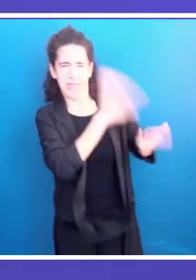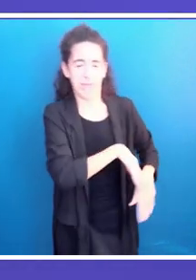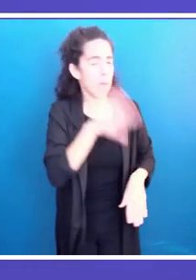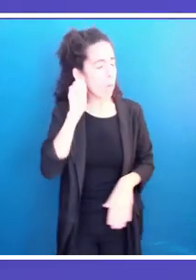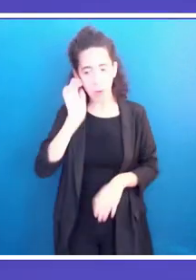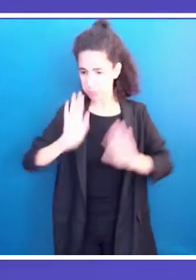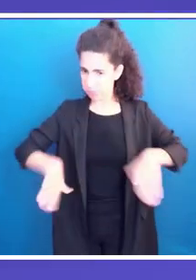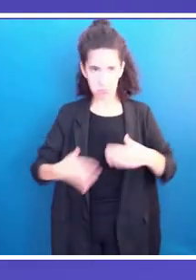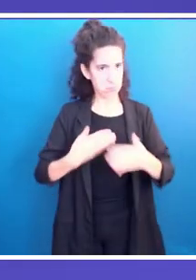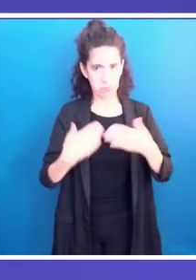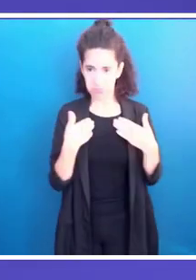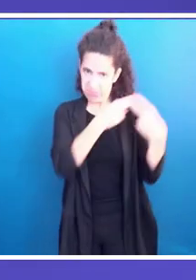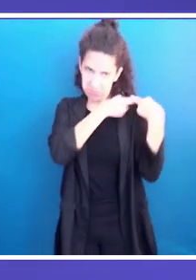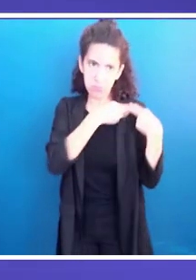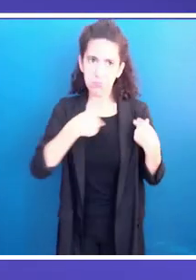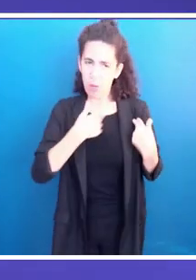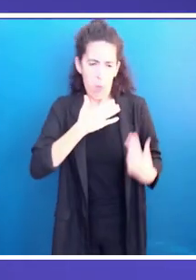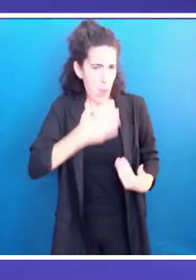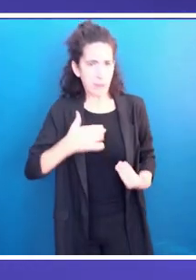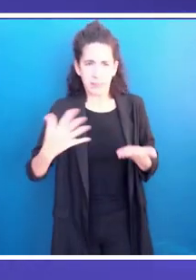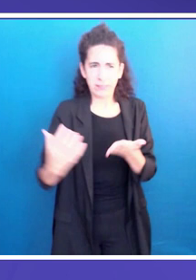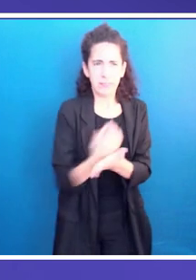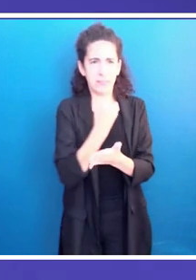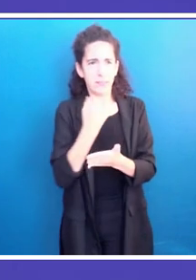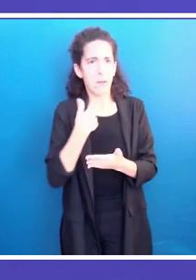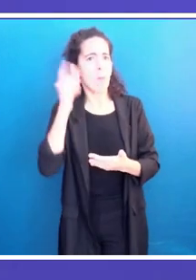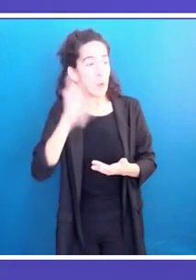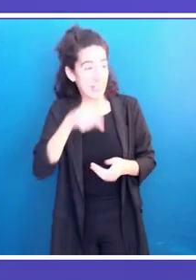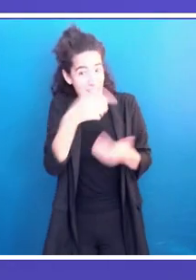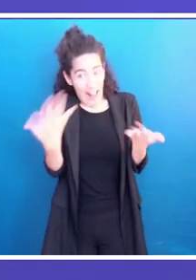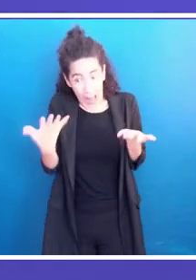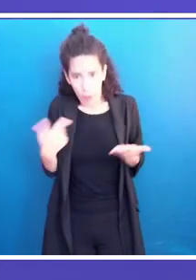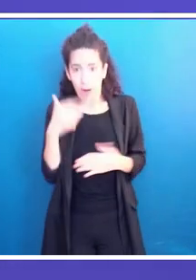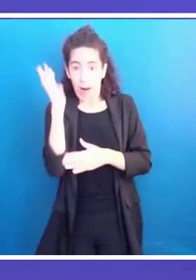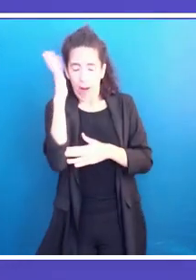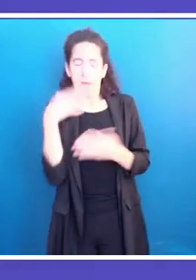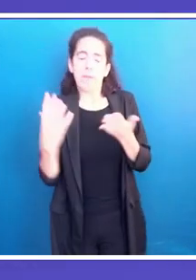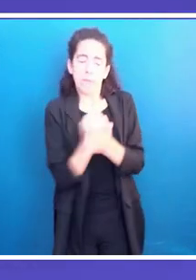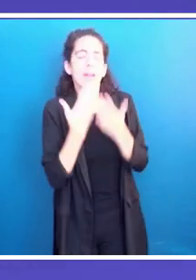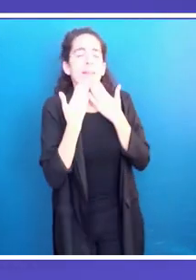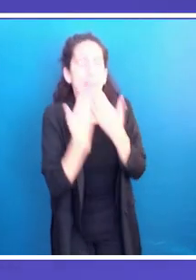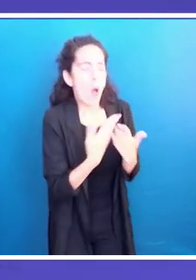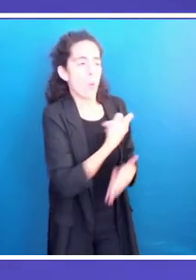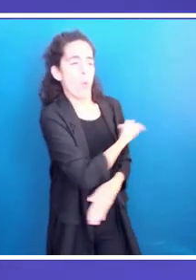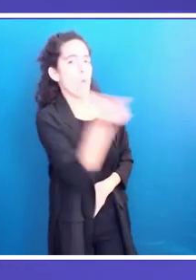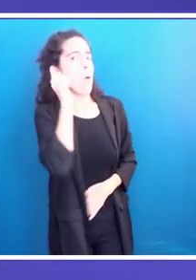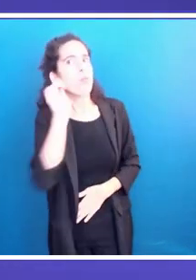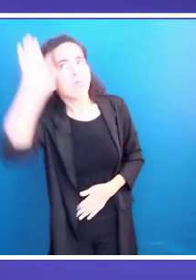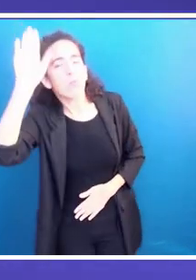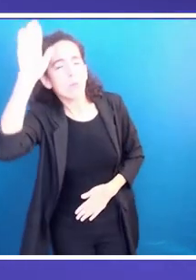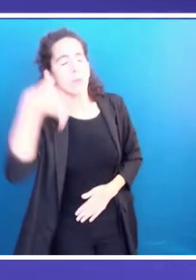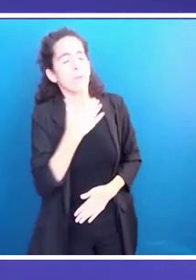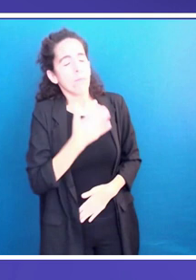of building the modern states of Tunisia. Starting from all the women who have stood up to dictatorship